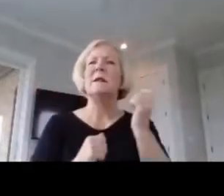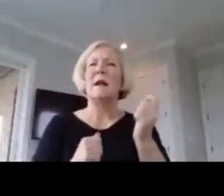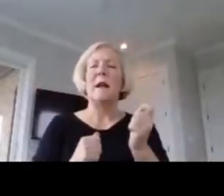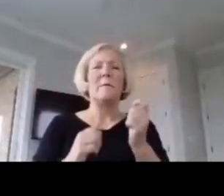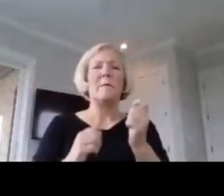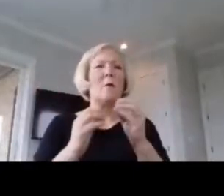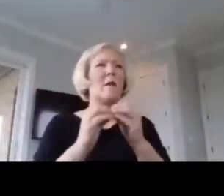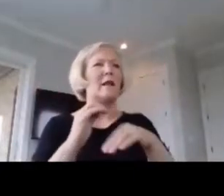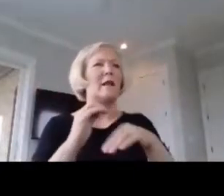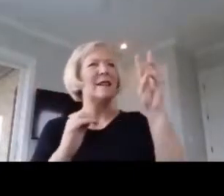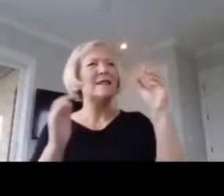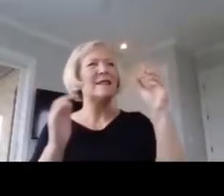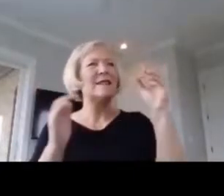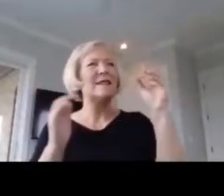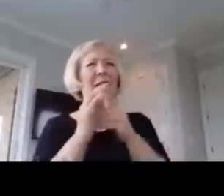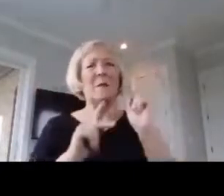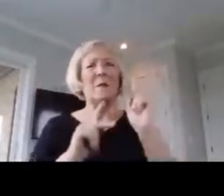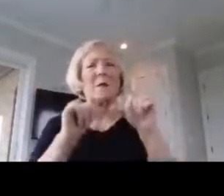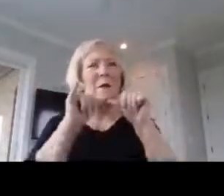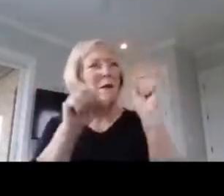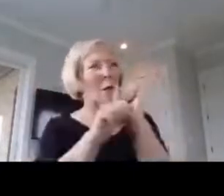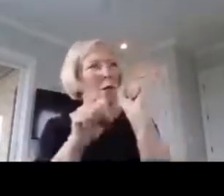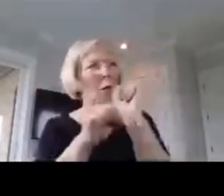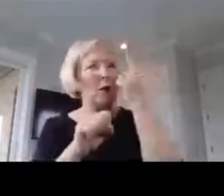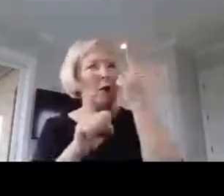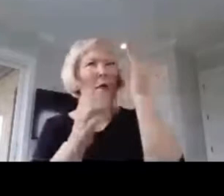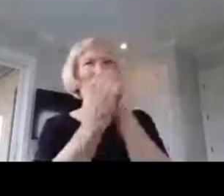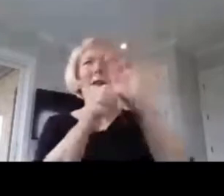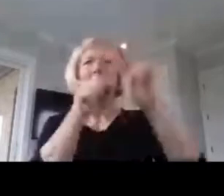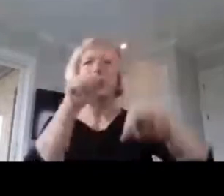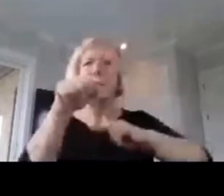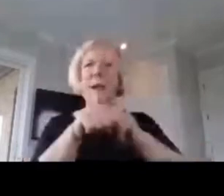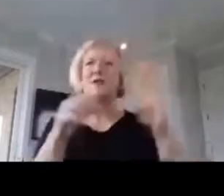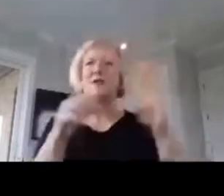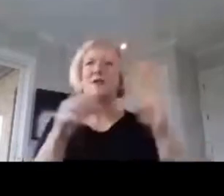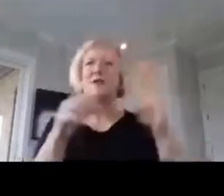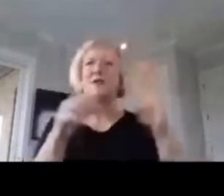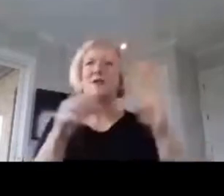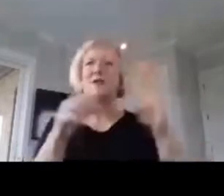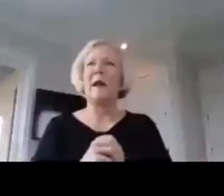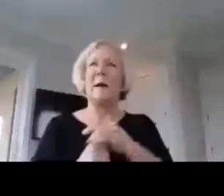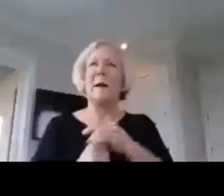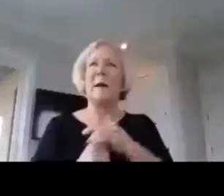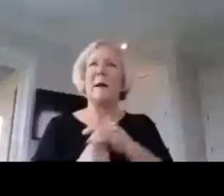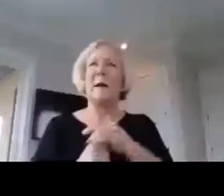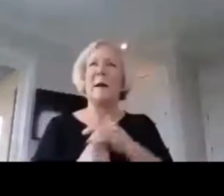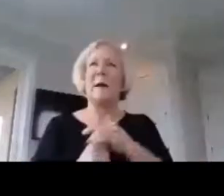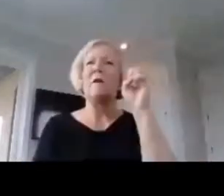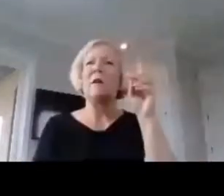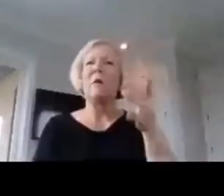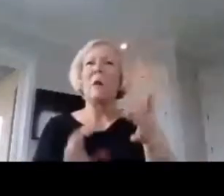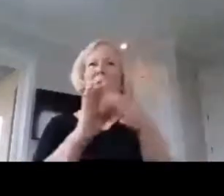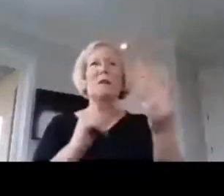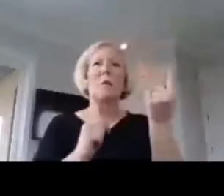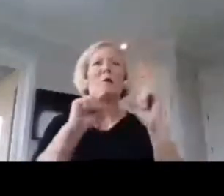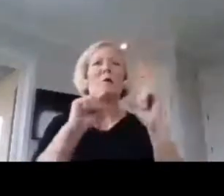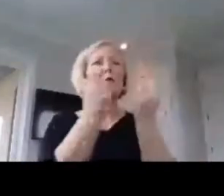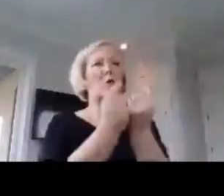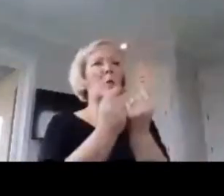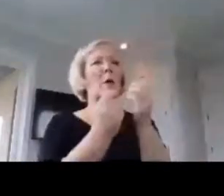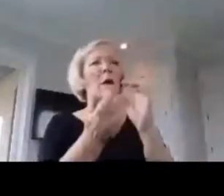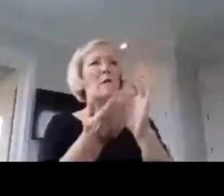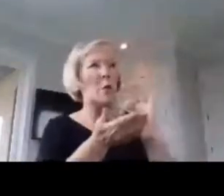National Board certification. Because of COVID, we released one group of scores in December,